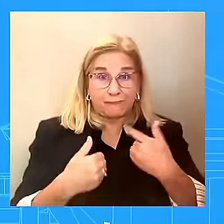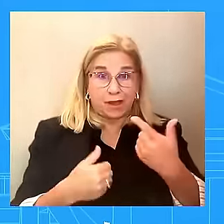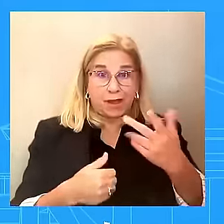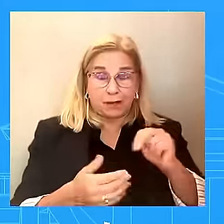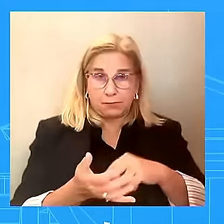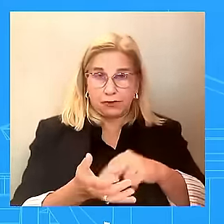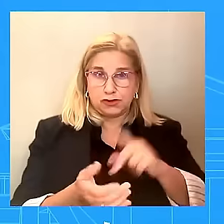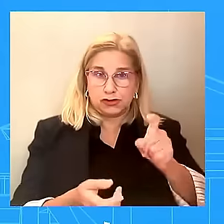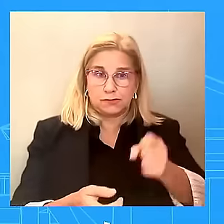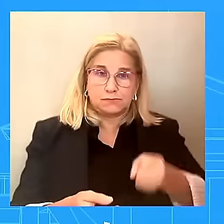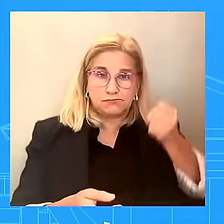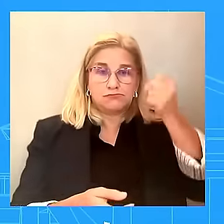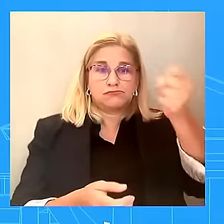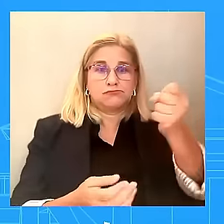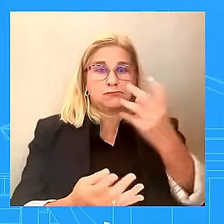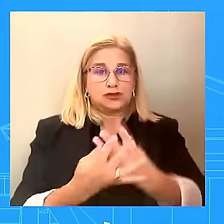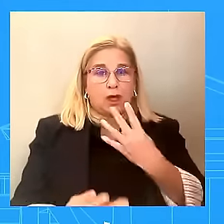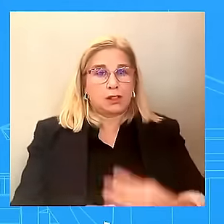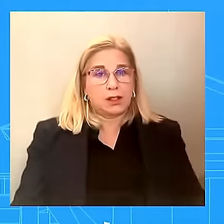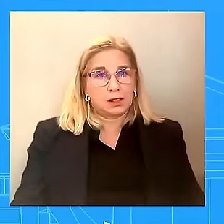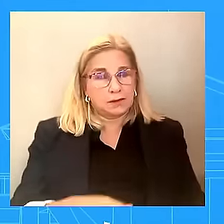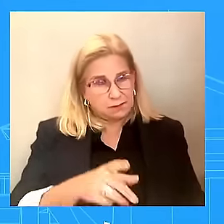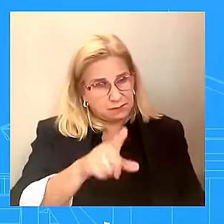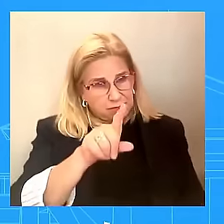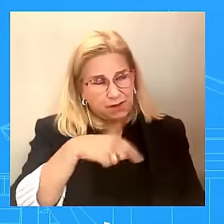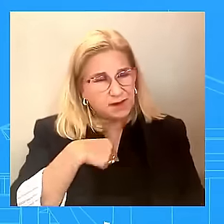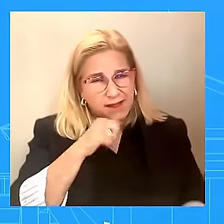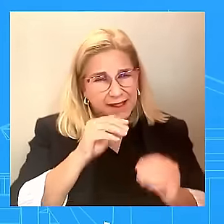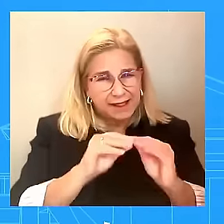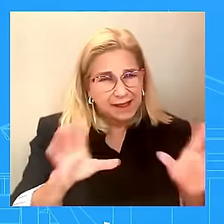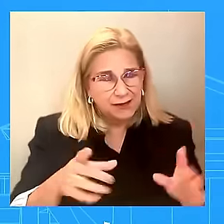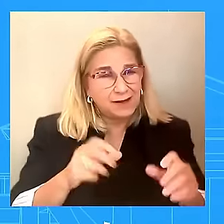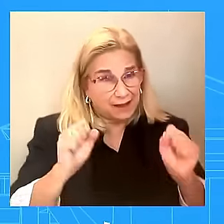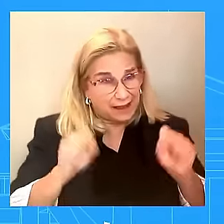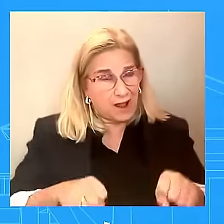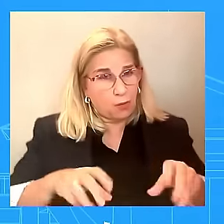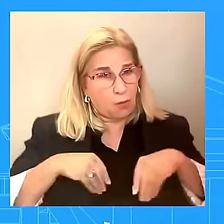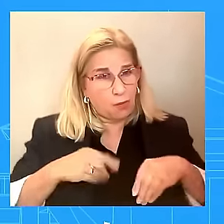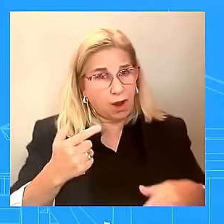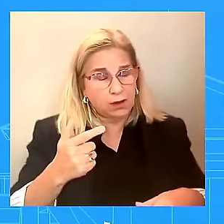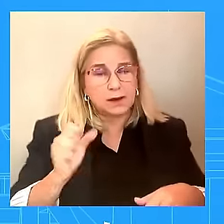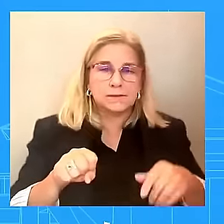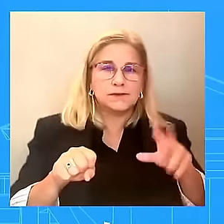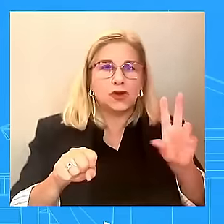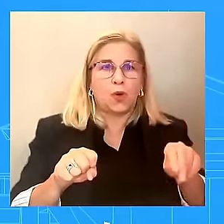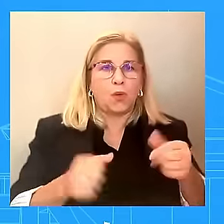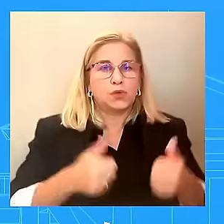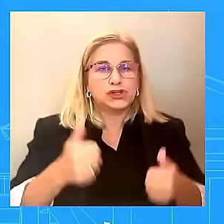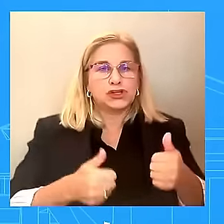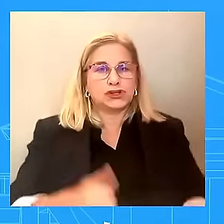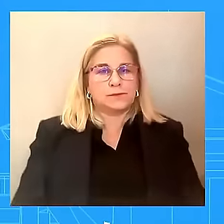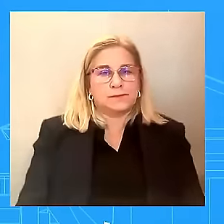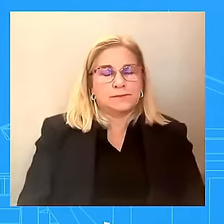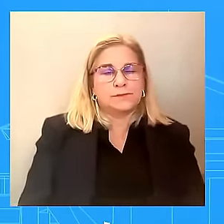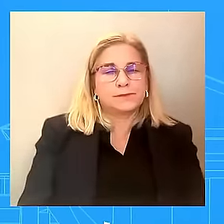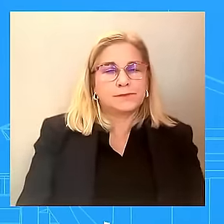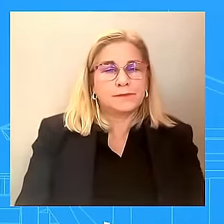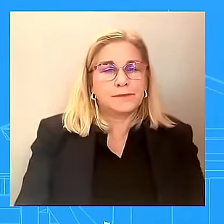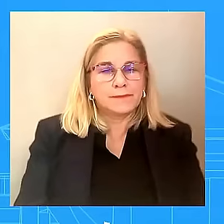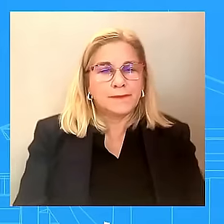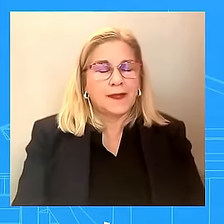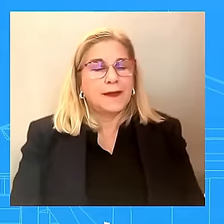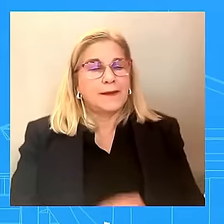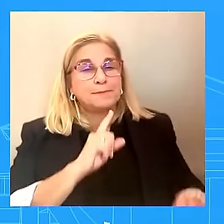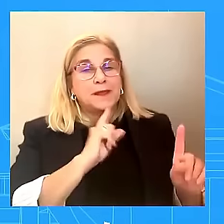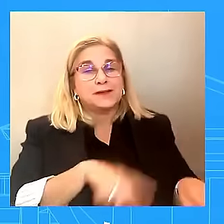Again, that's something that she's going to have to speak to. What I can speak to this moment in this time, what we've been trying to do for the last three and a half years is